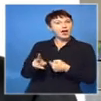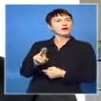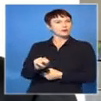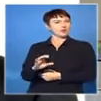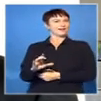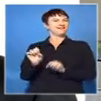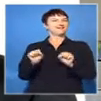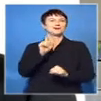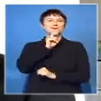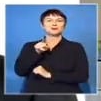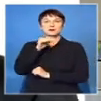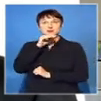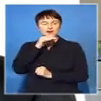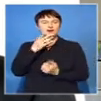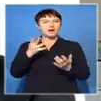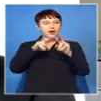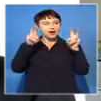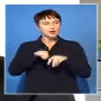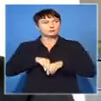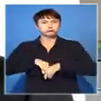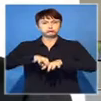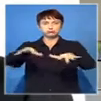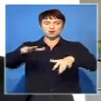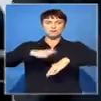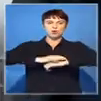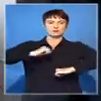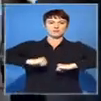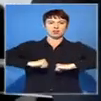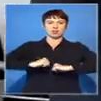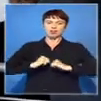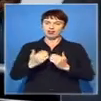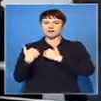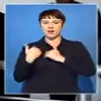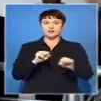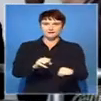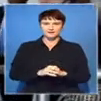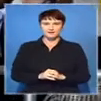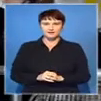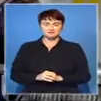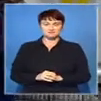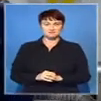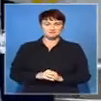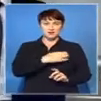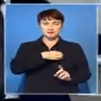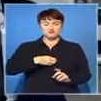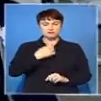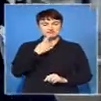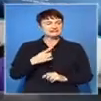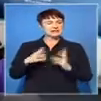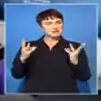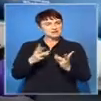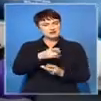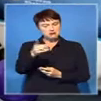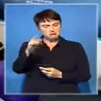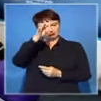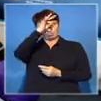end up with a much more stable and reliable energy system in the country. The president has stressed the need to improve public perceptions